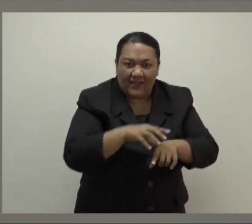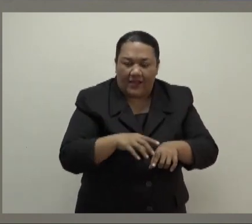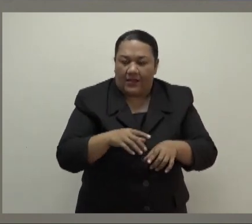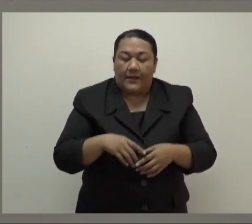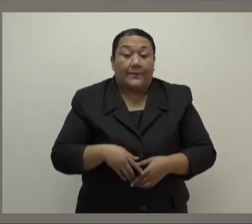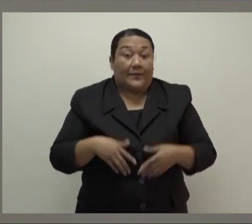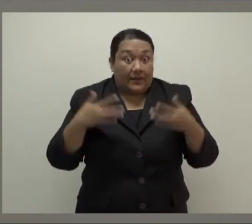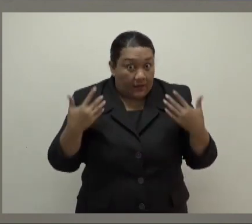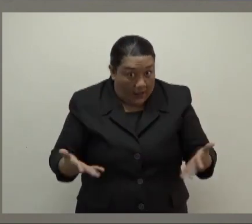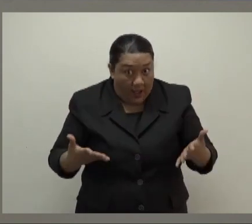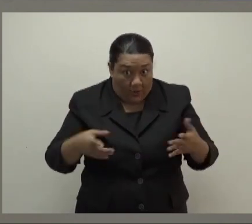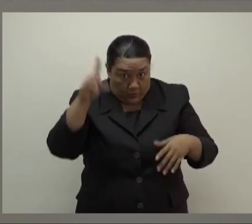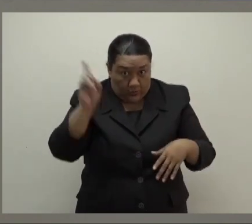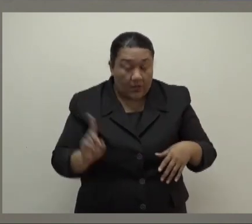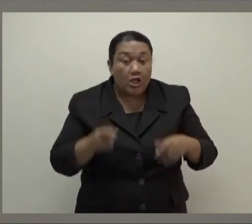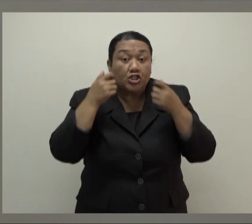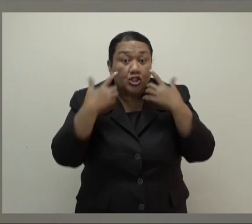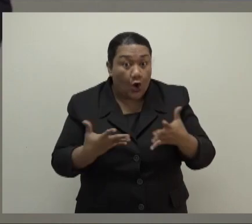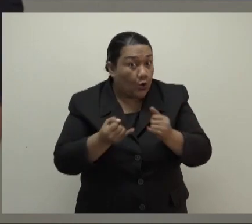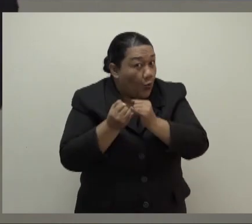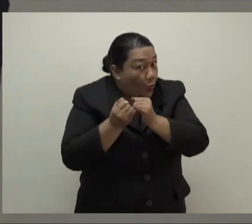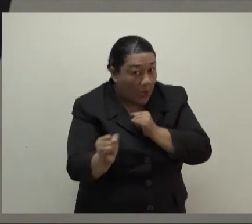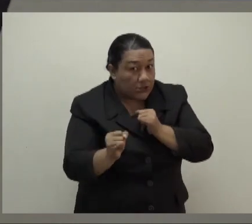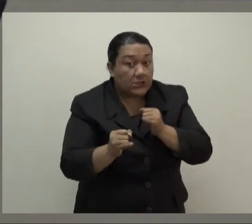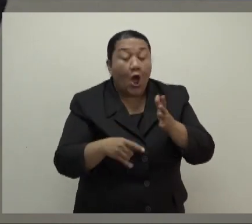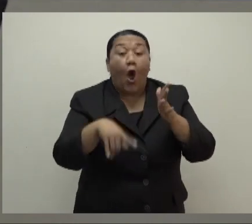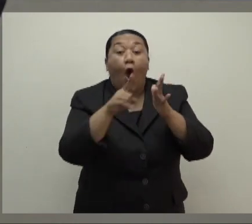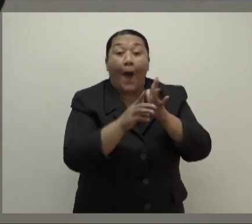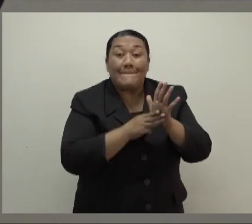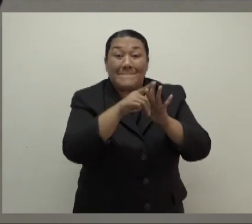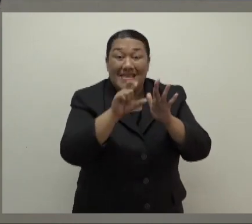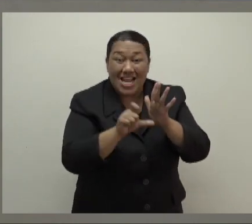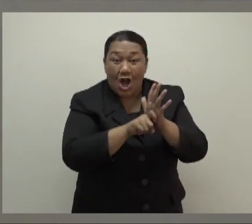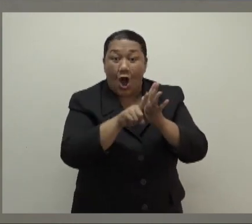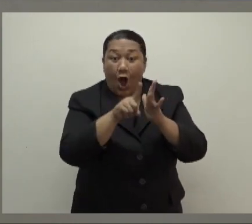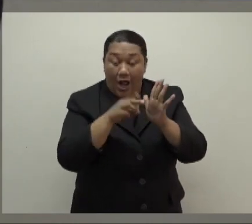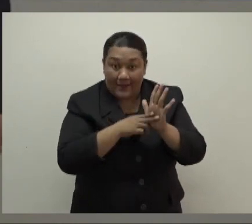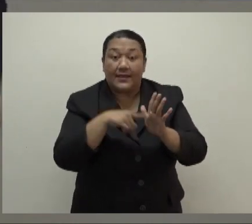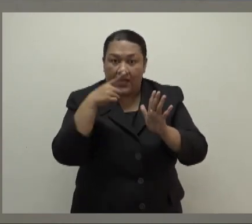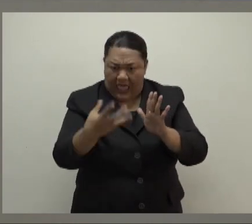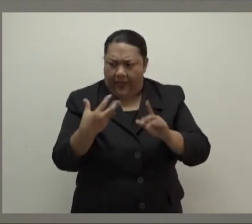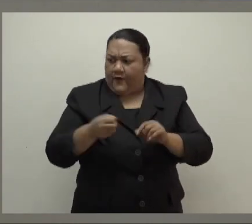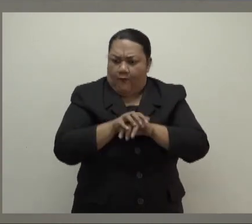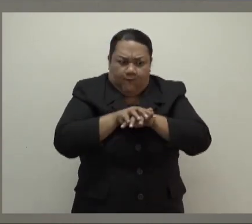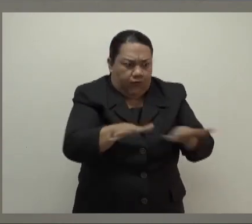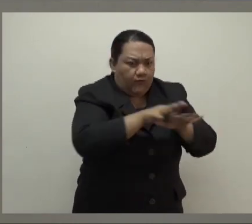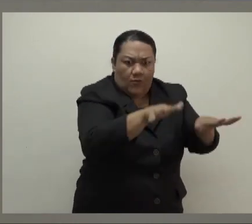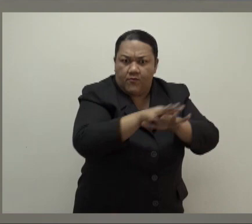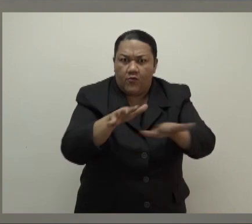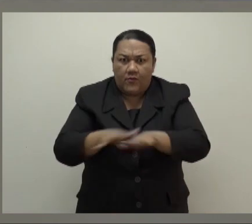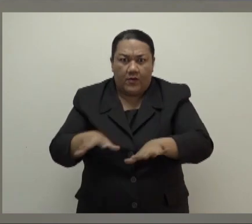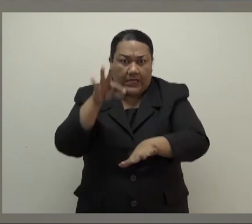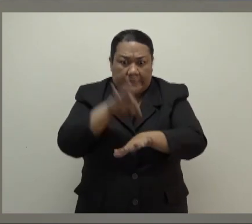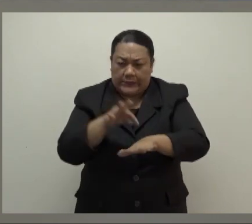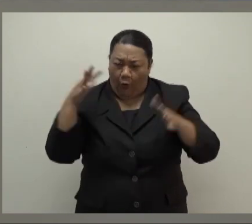science says today that the worst of the Omicron variant, or wave, is behind us. Hospitalizations are falling,